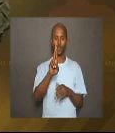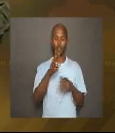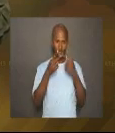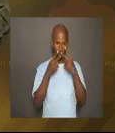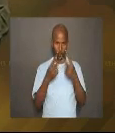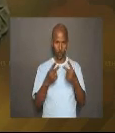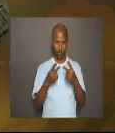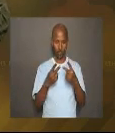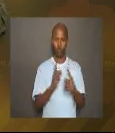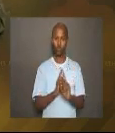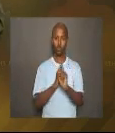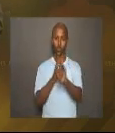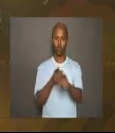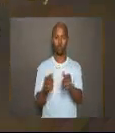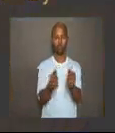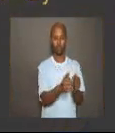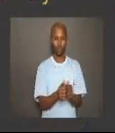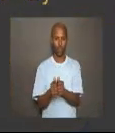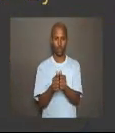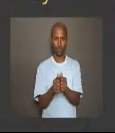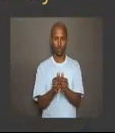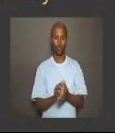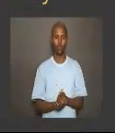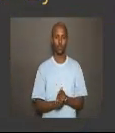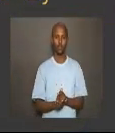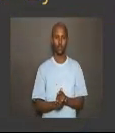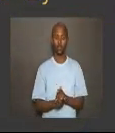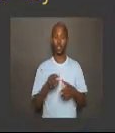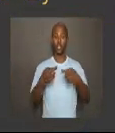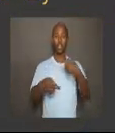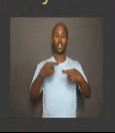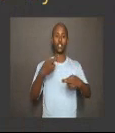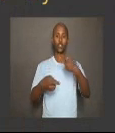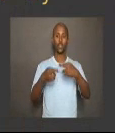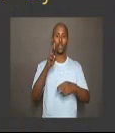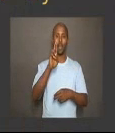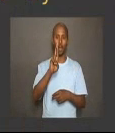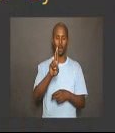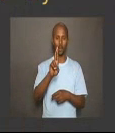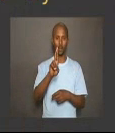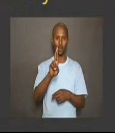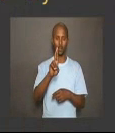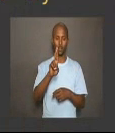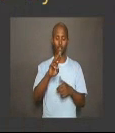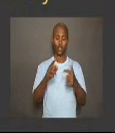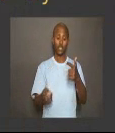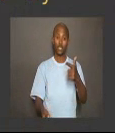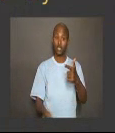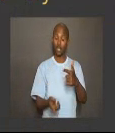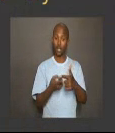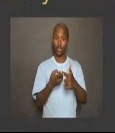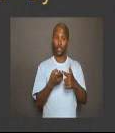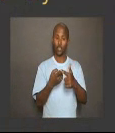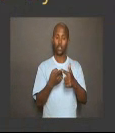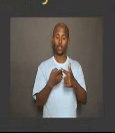look at the solution together. In relation R, the second coordinate